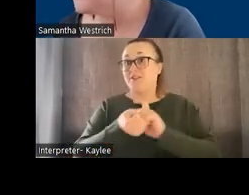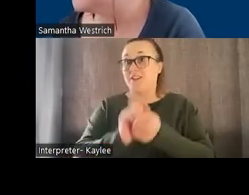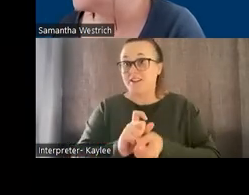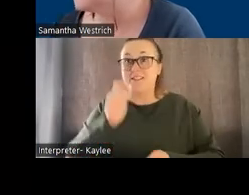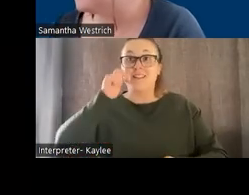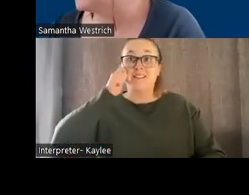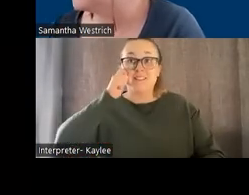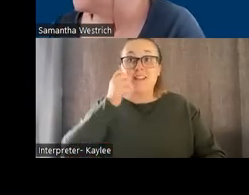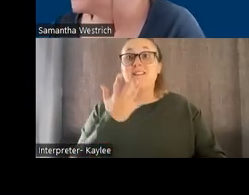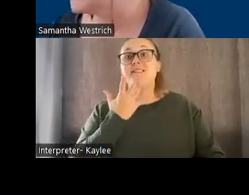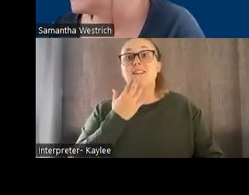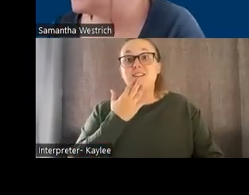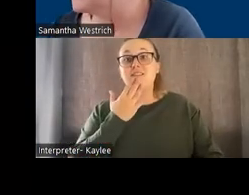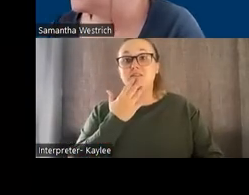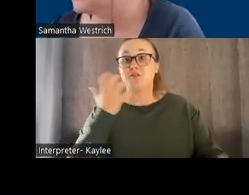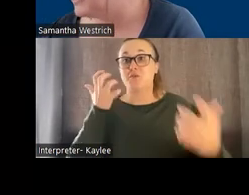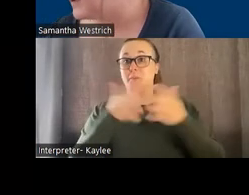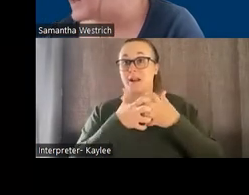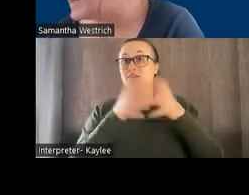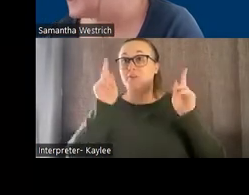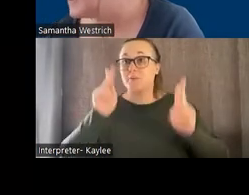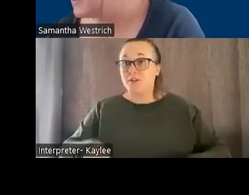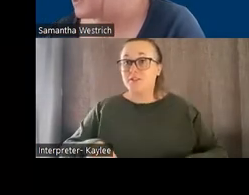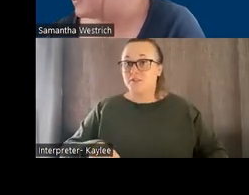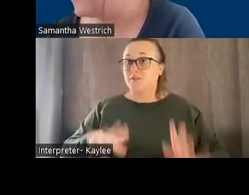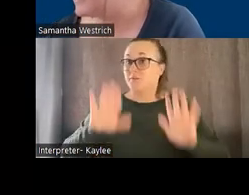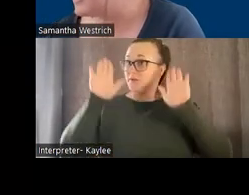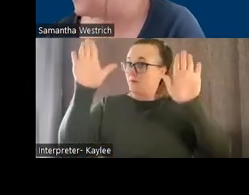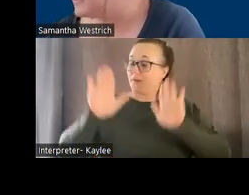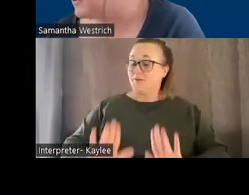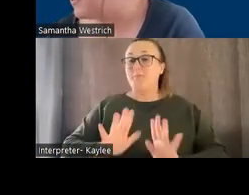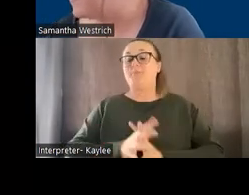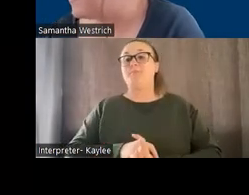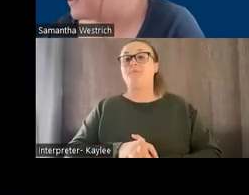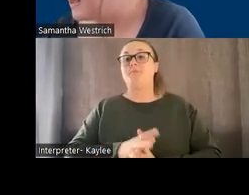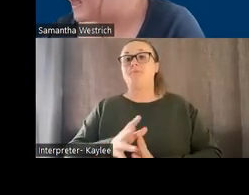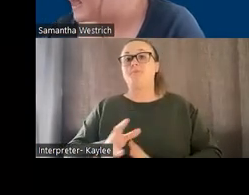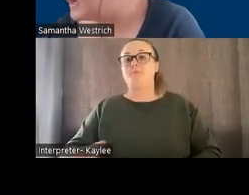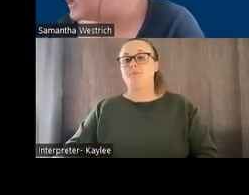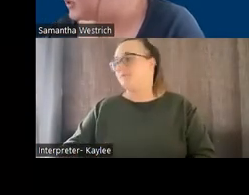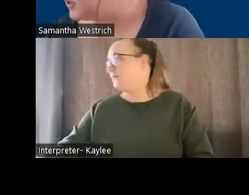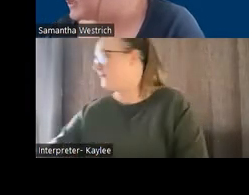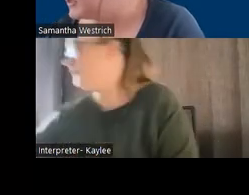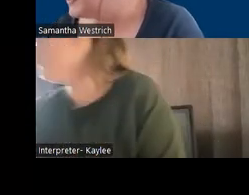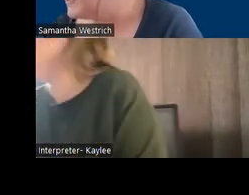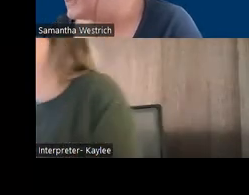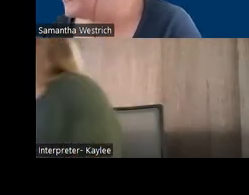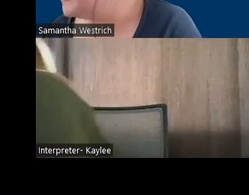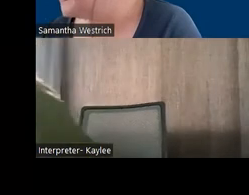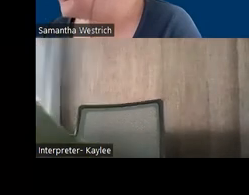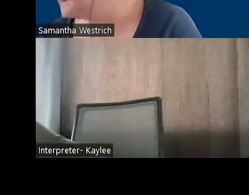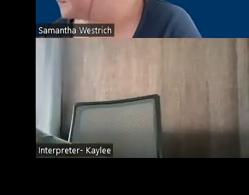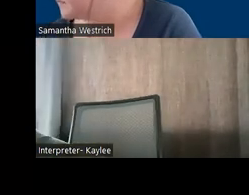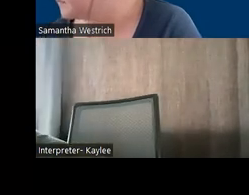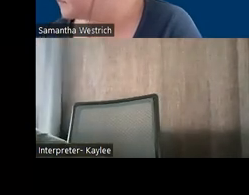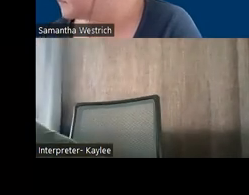symbols to match the person, which is really great. Um, again, you can come and you can do, um,